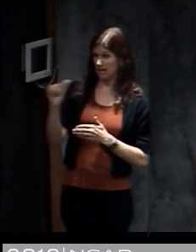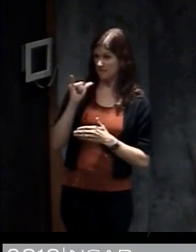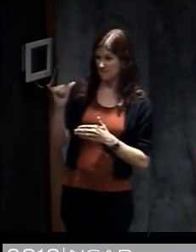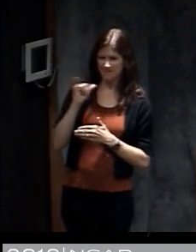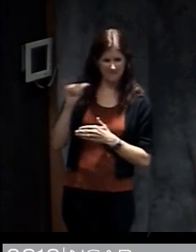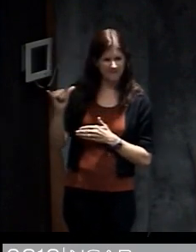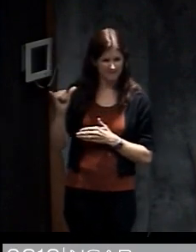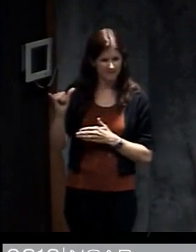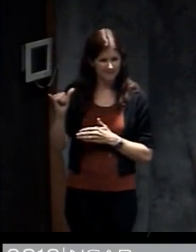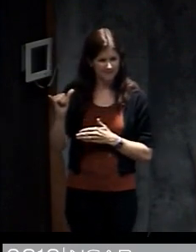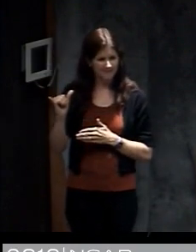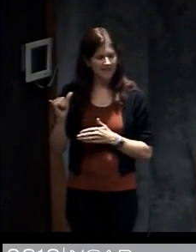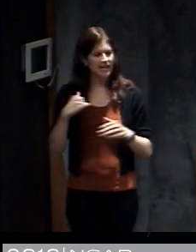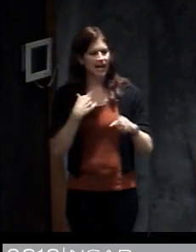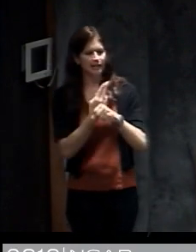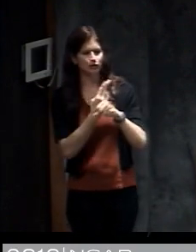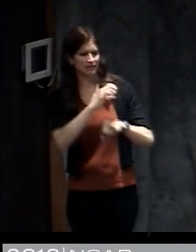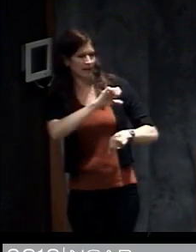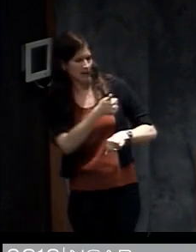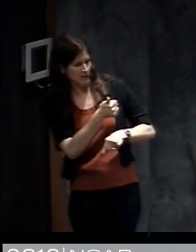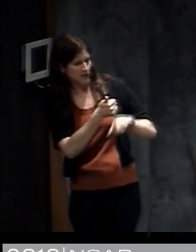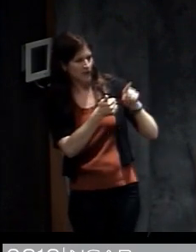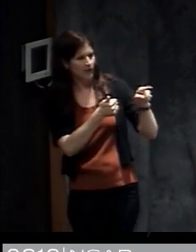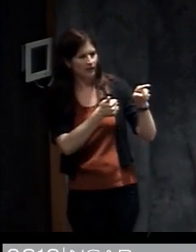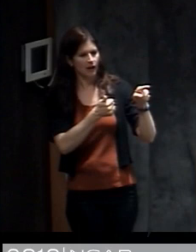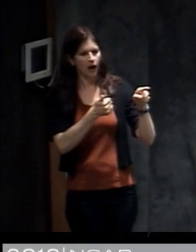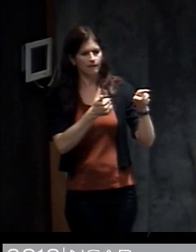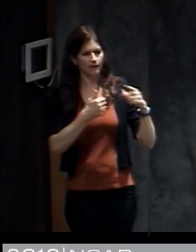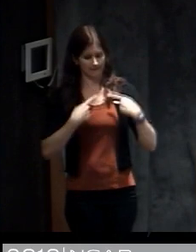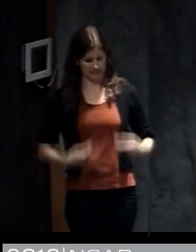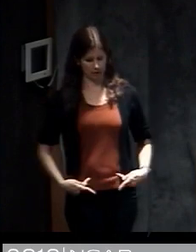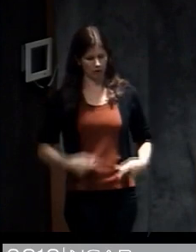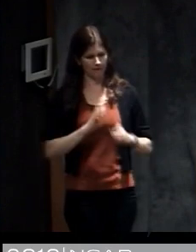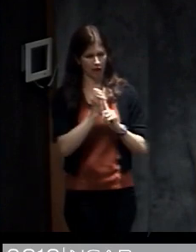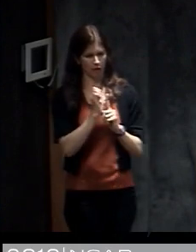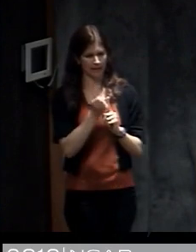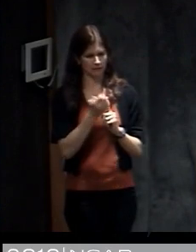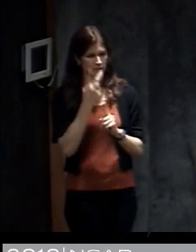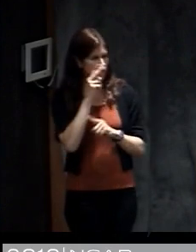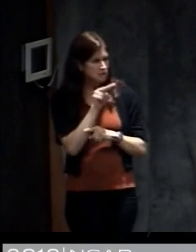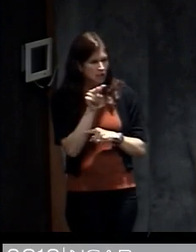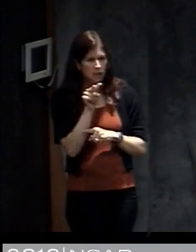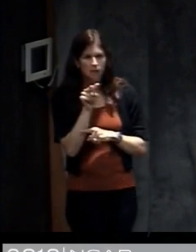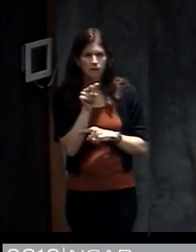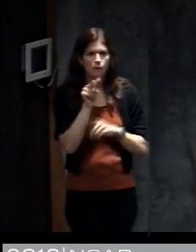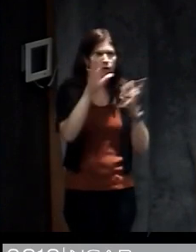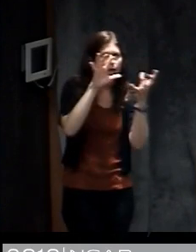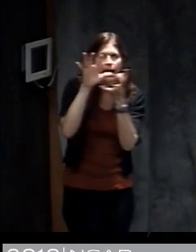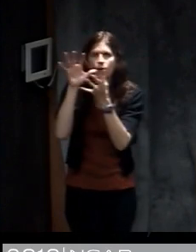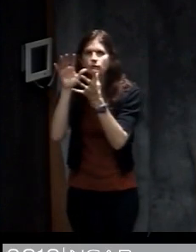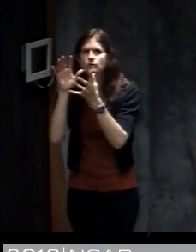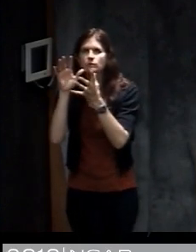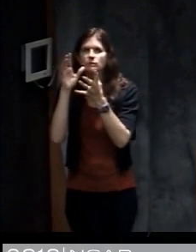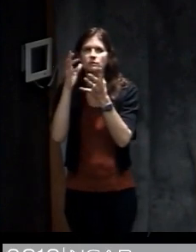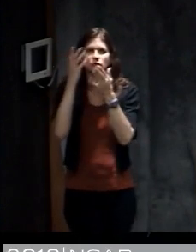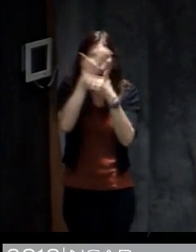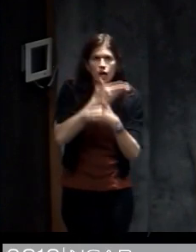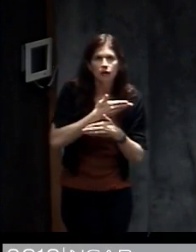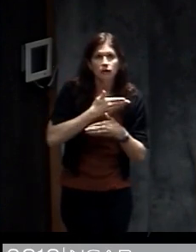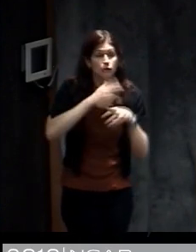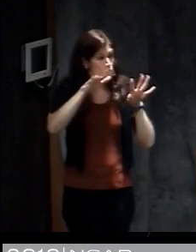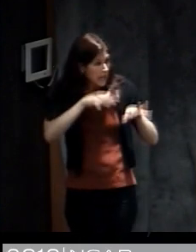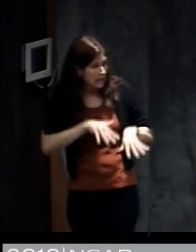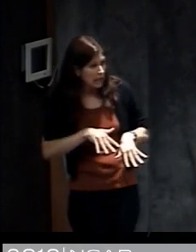also using their other observations of the physical environment. So what can they see? What kind of clouds do they see? Is it raining?